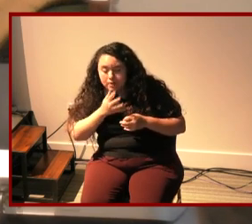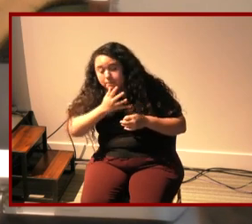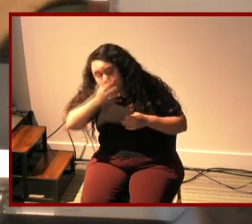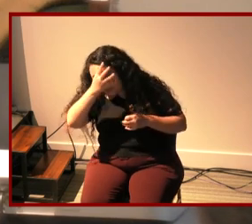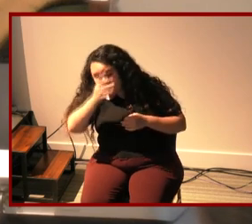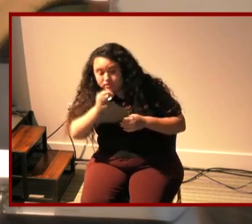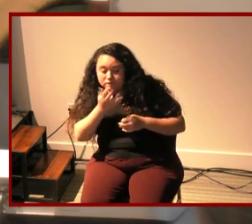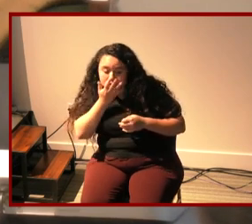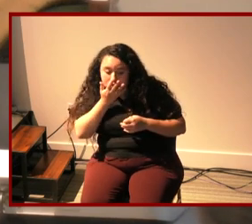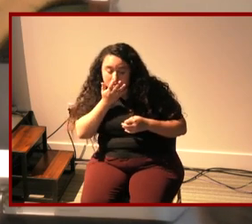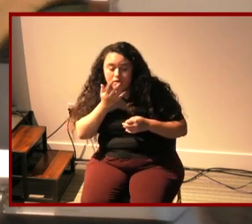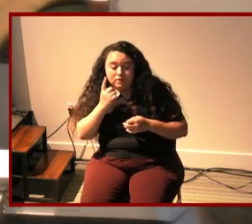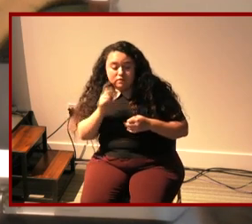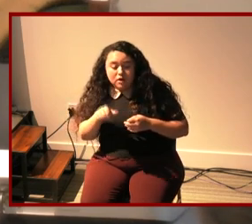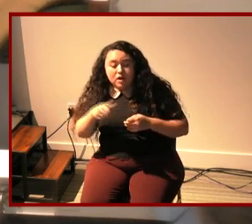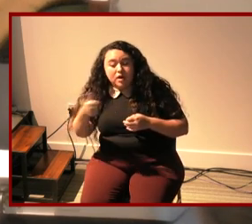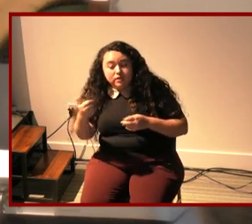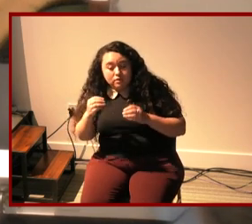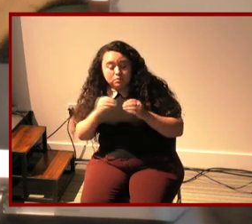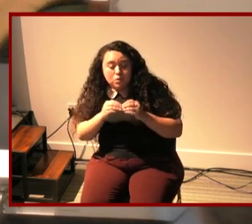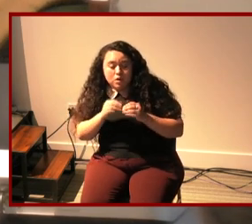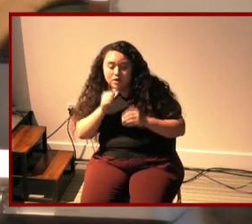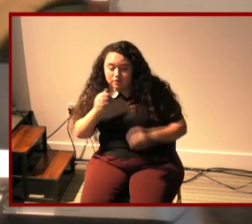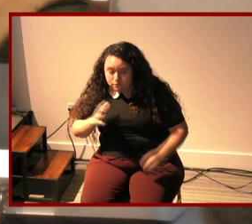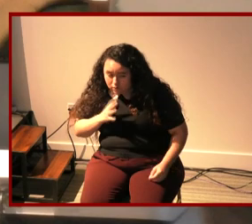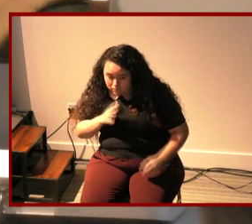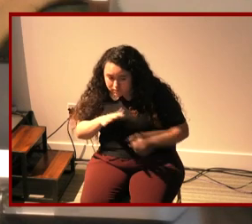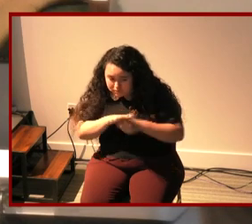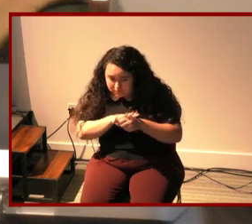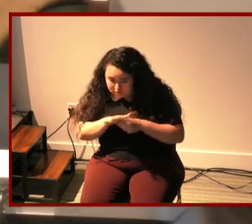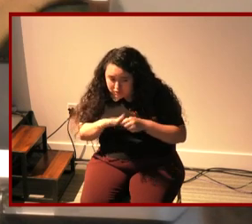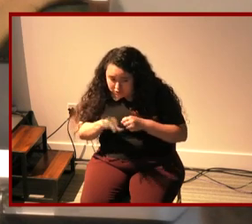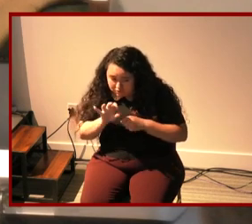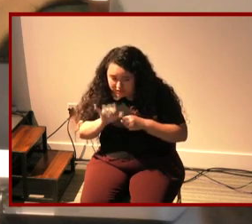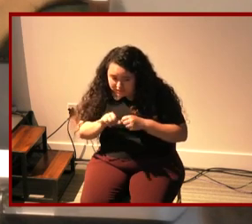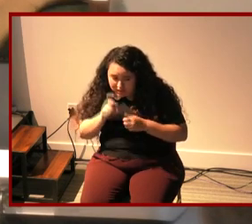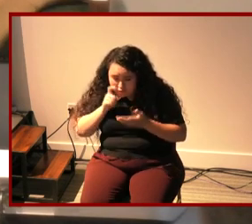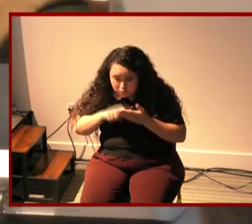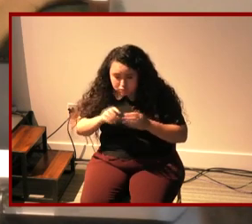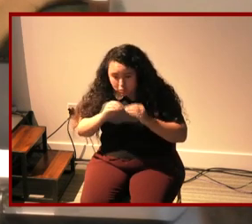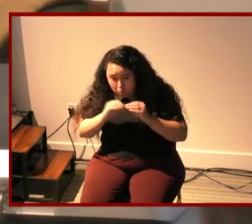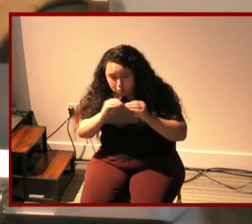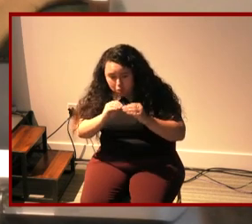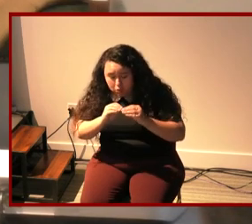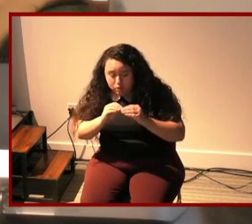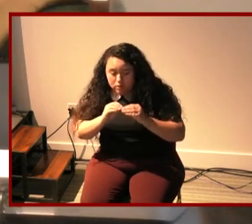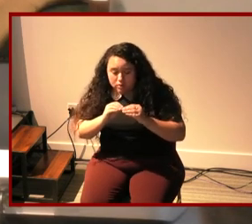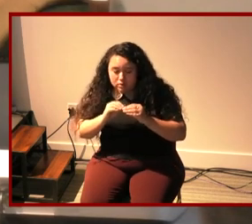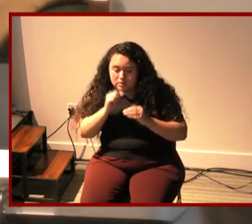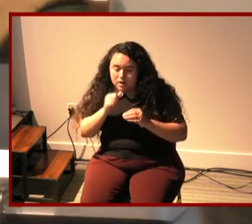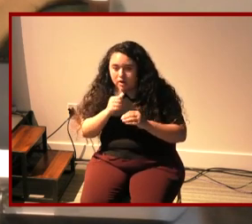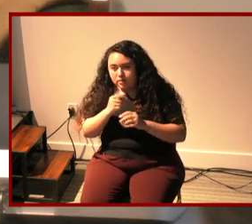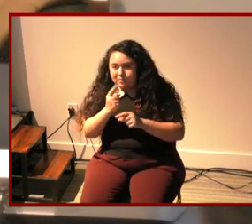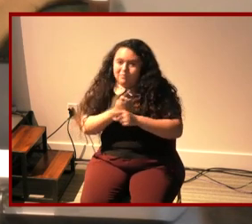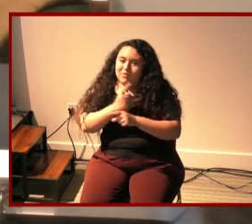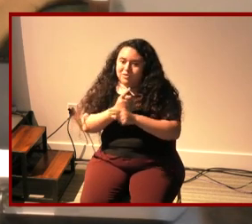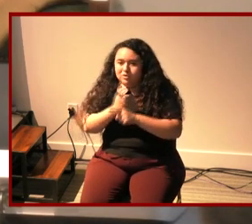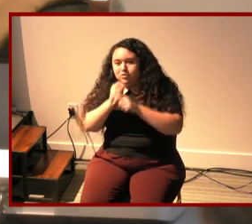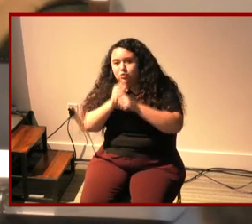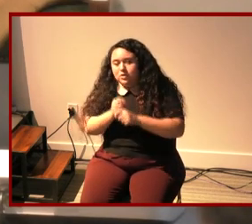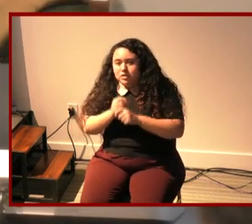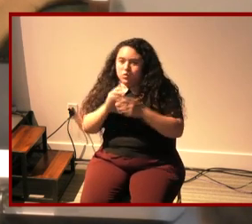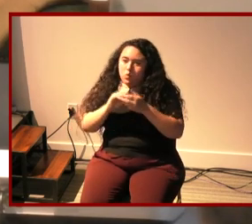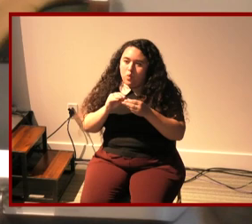in other more informal spaces arising that are not just your traditional memoir